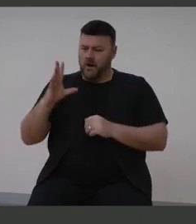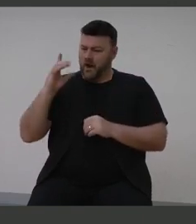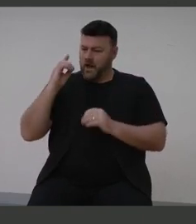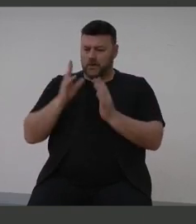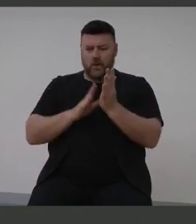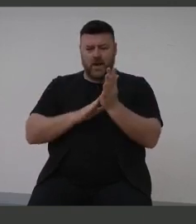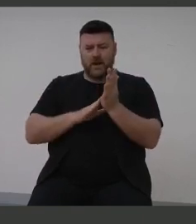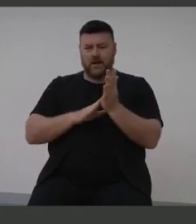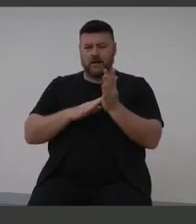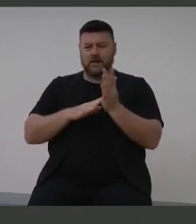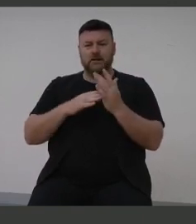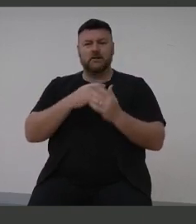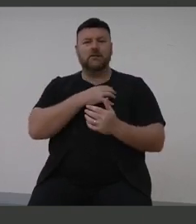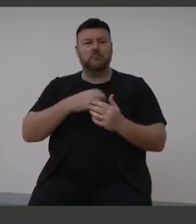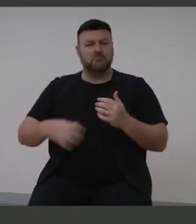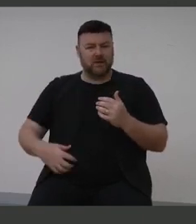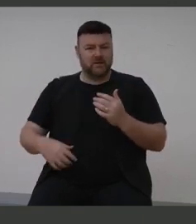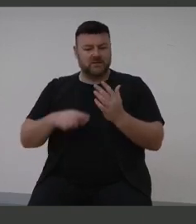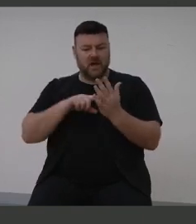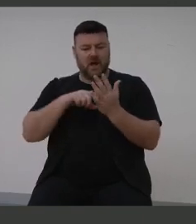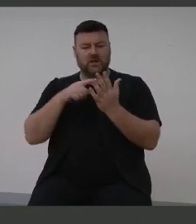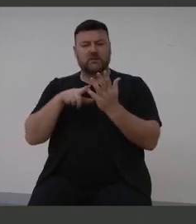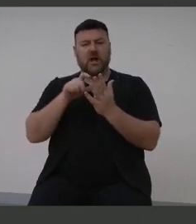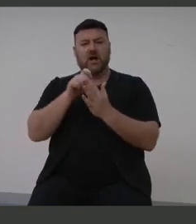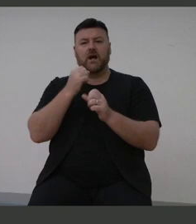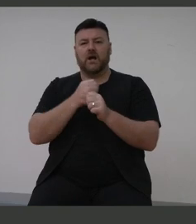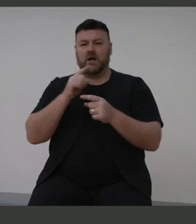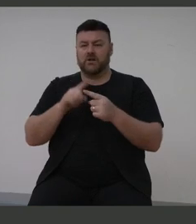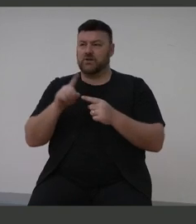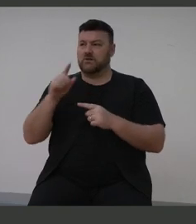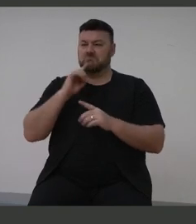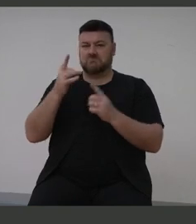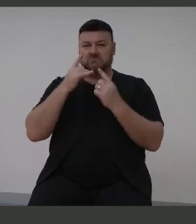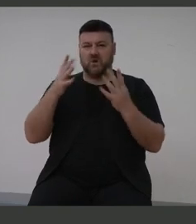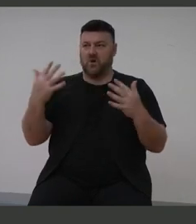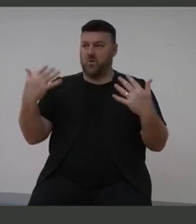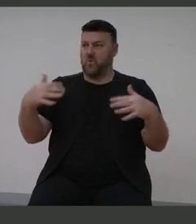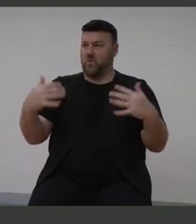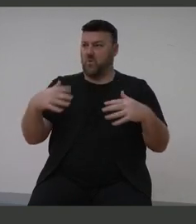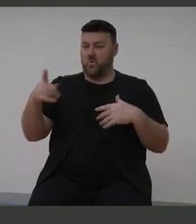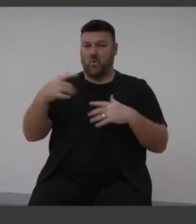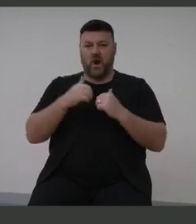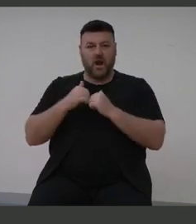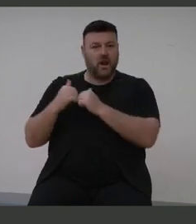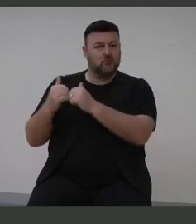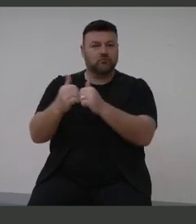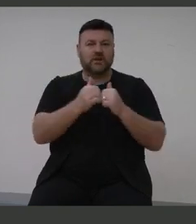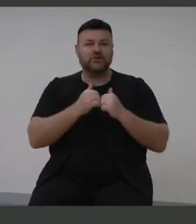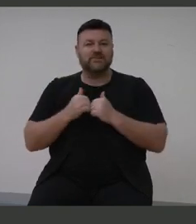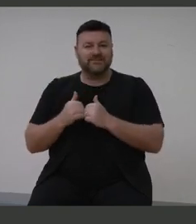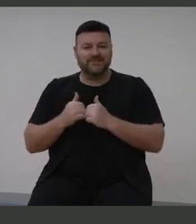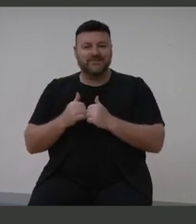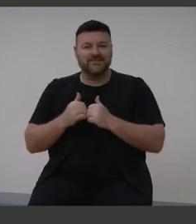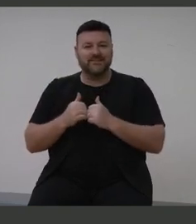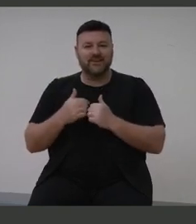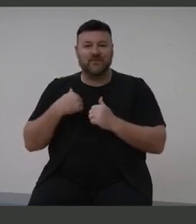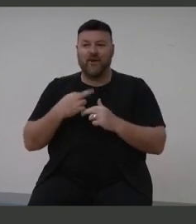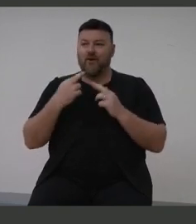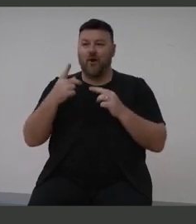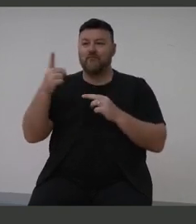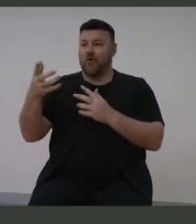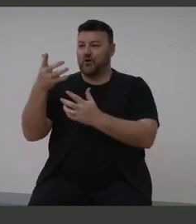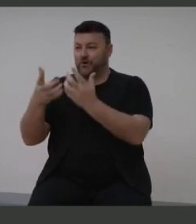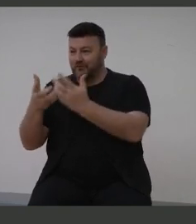week, really a template, flagship for the collaboration that can and we hope to see more of existing between the